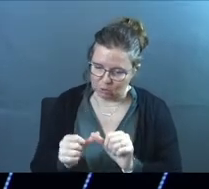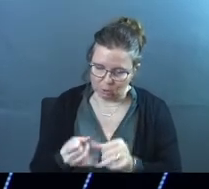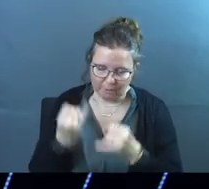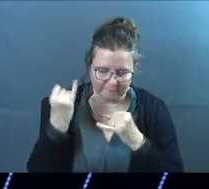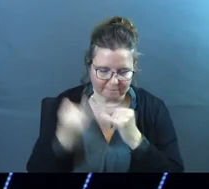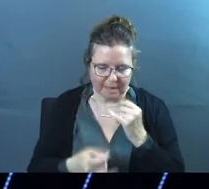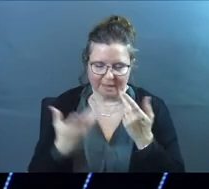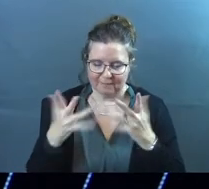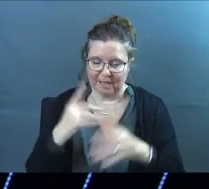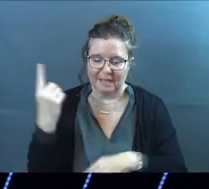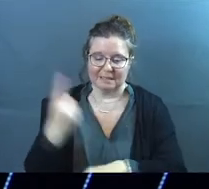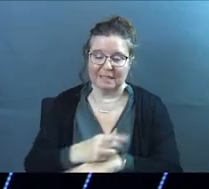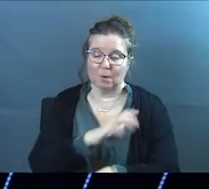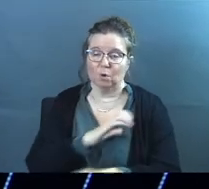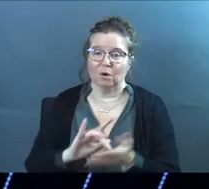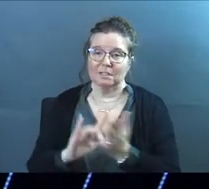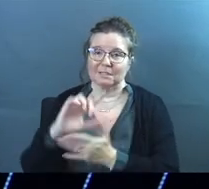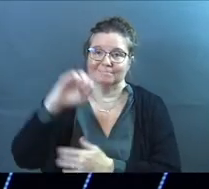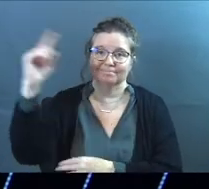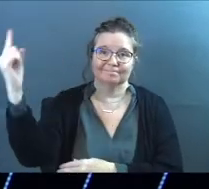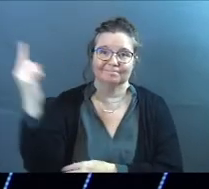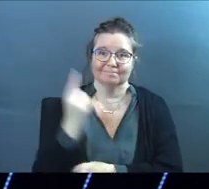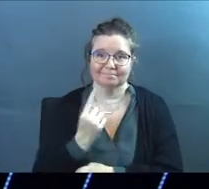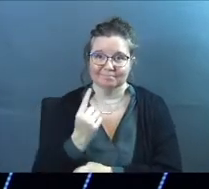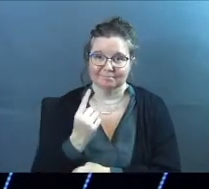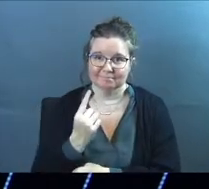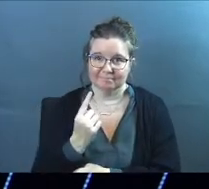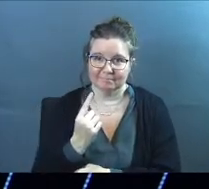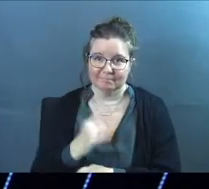finished on the day when Christ Jesus returns.